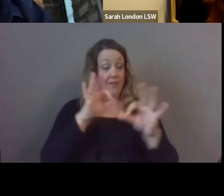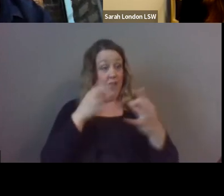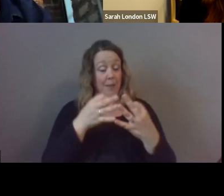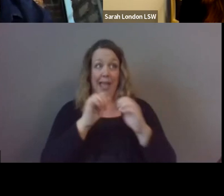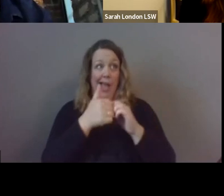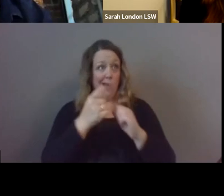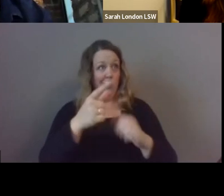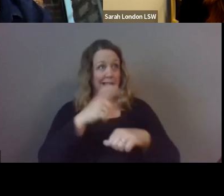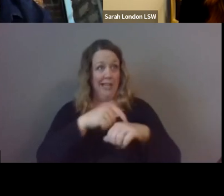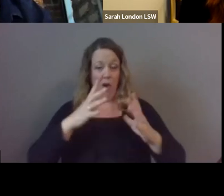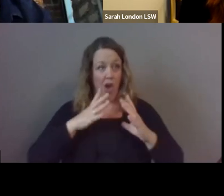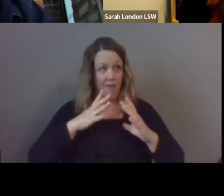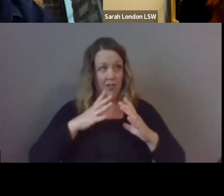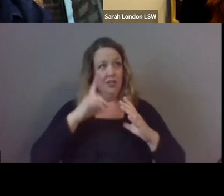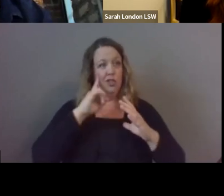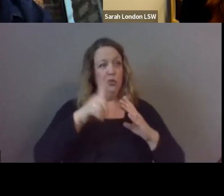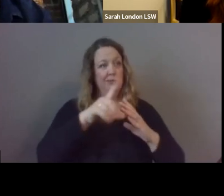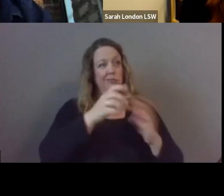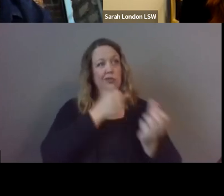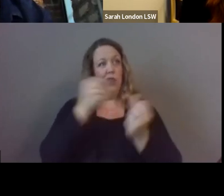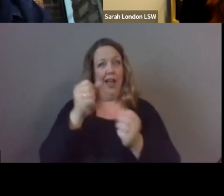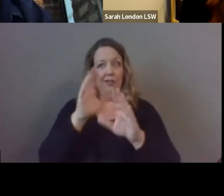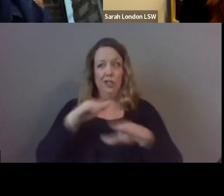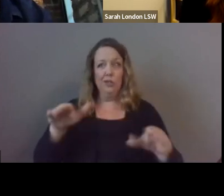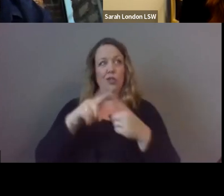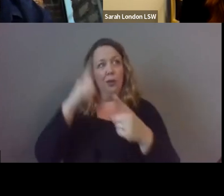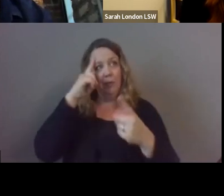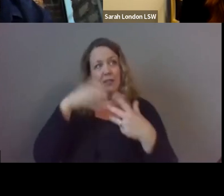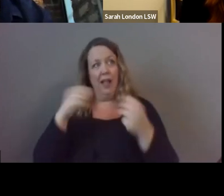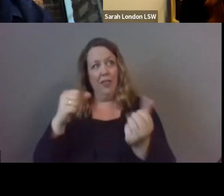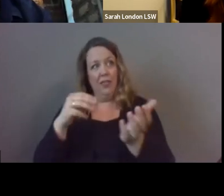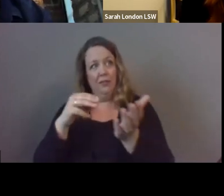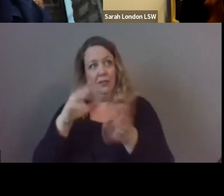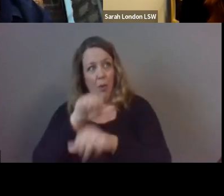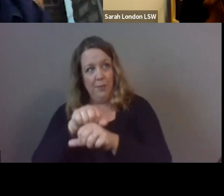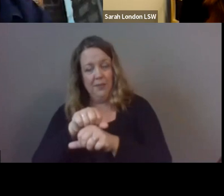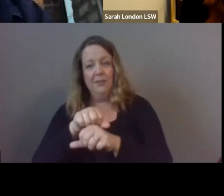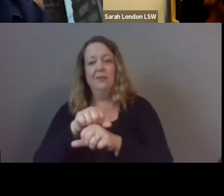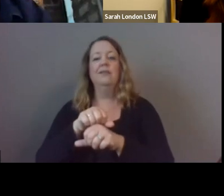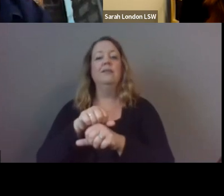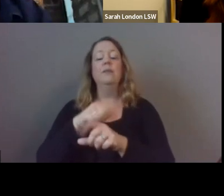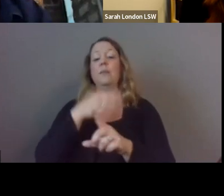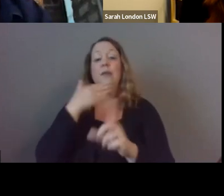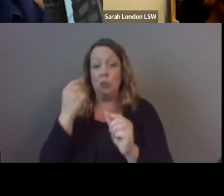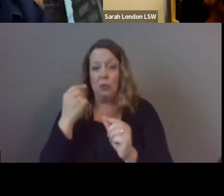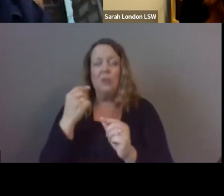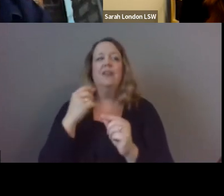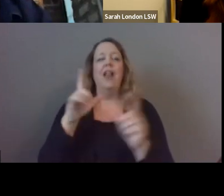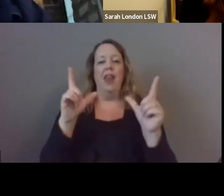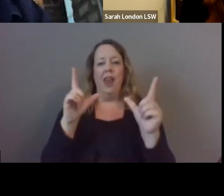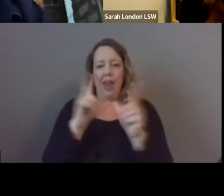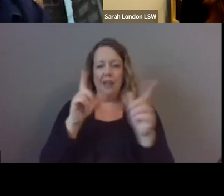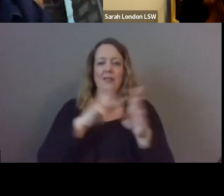to mental health services by bringing mental health licensed mental health clinicians into our